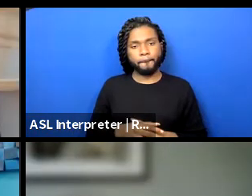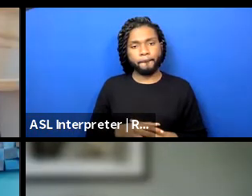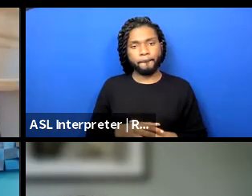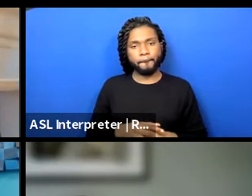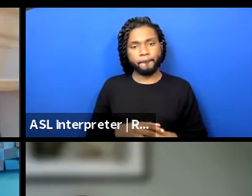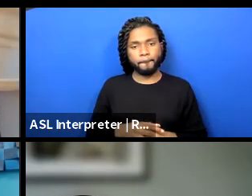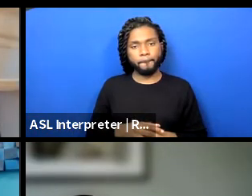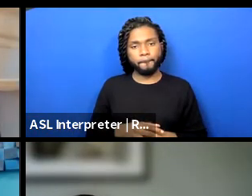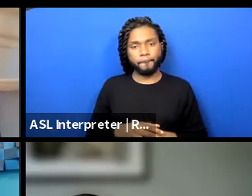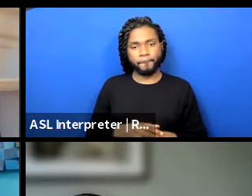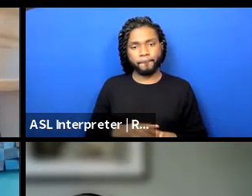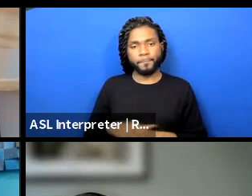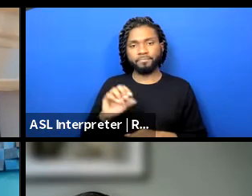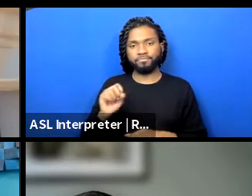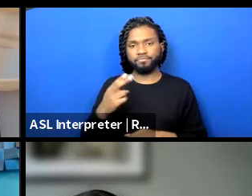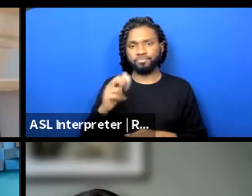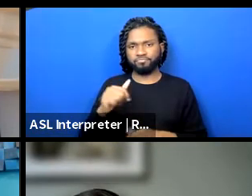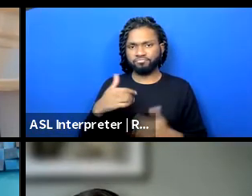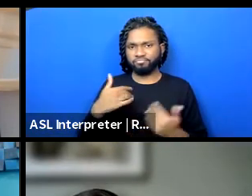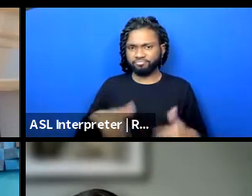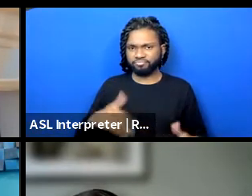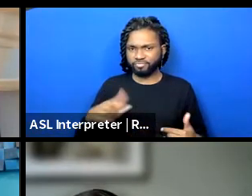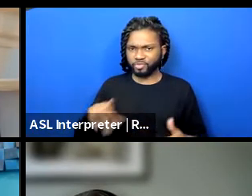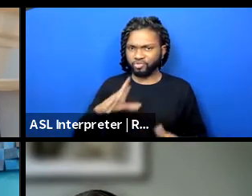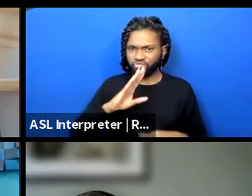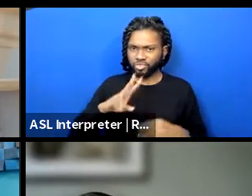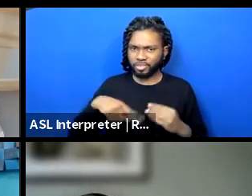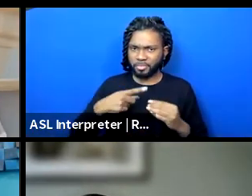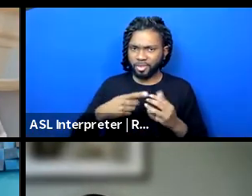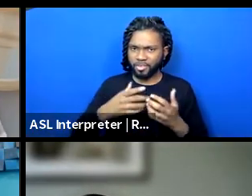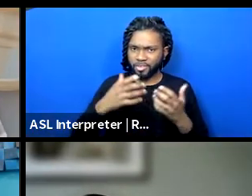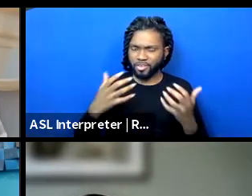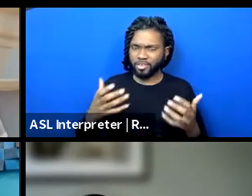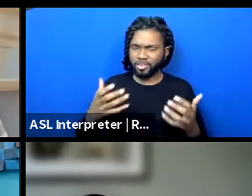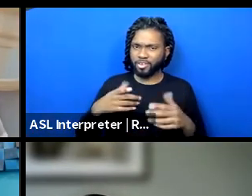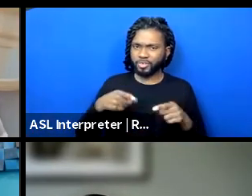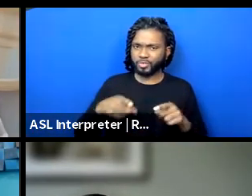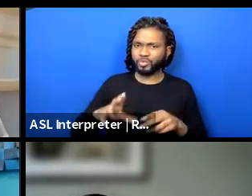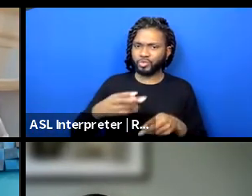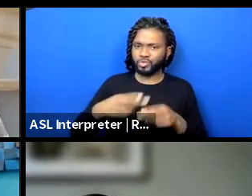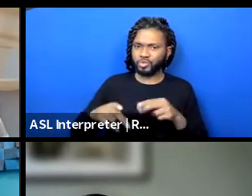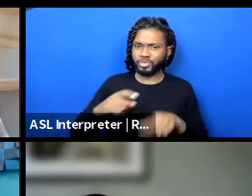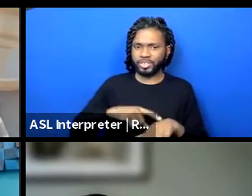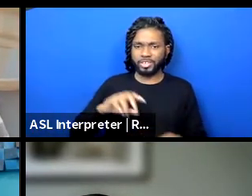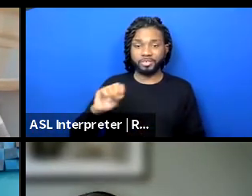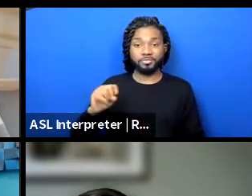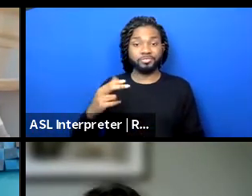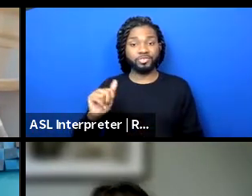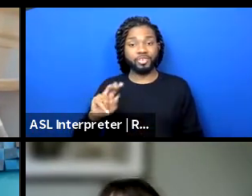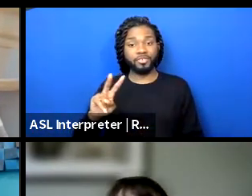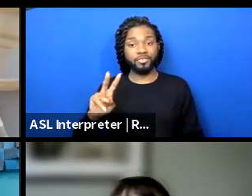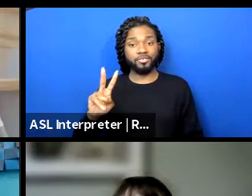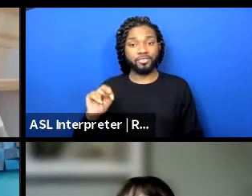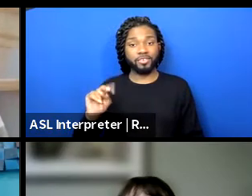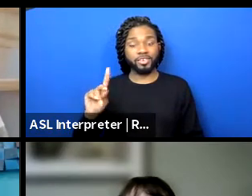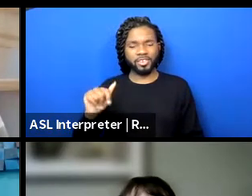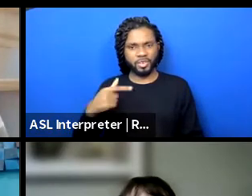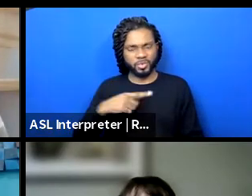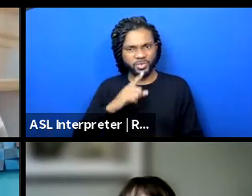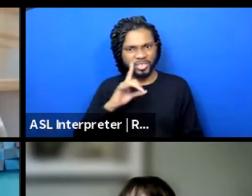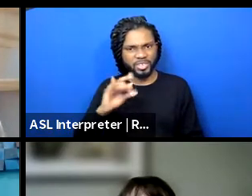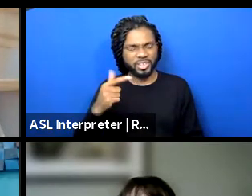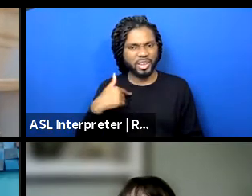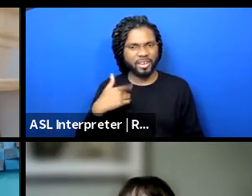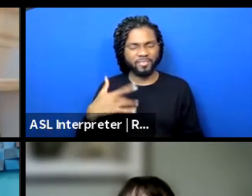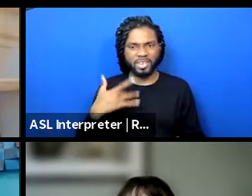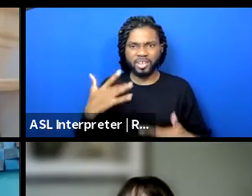Oh my gosh. You guys talked about a lot in that little tiny amount of time. That's amazing. We really did. Like I really got jumping. I